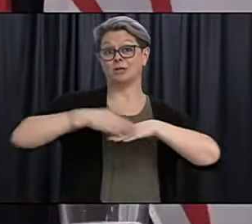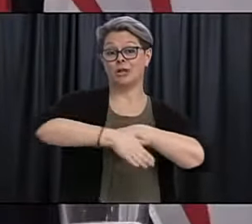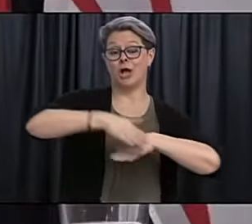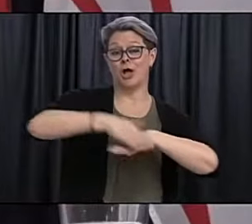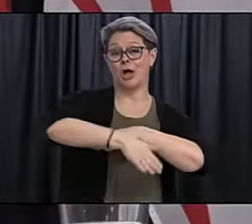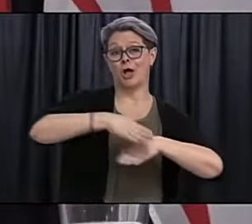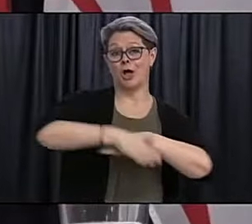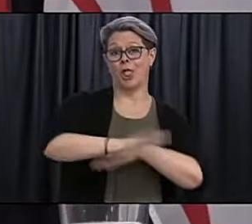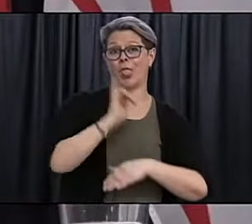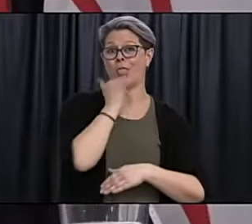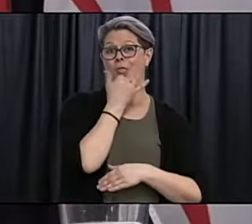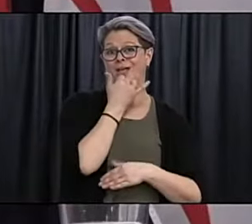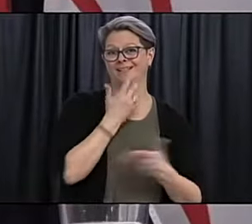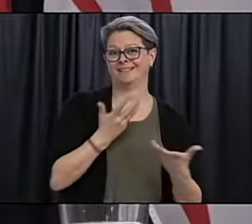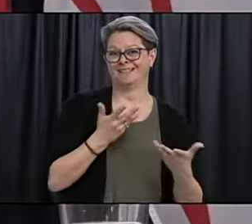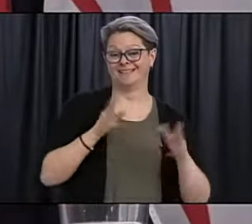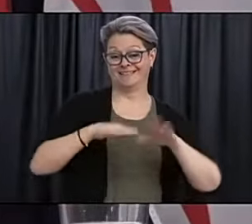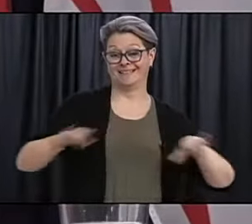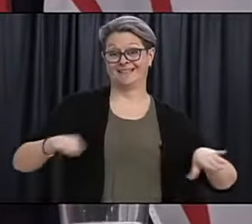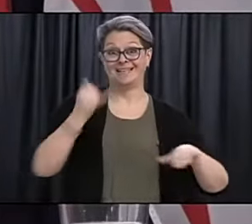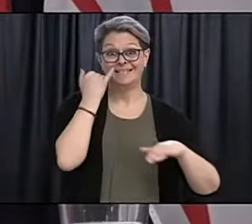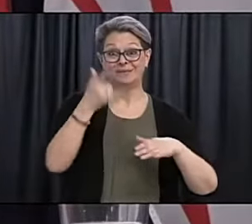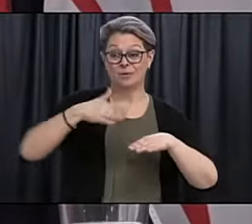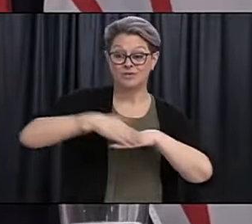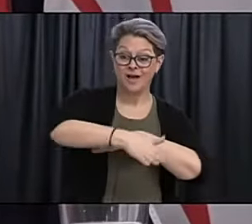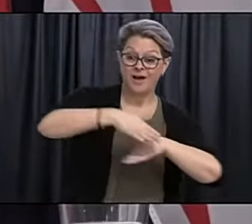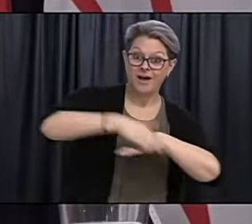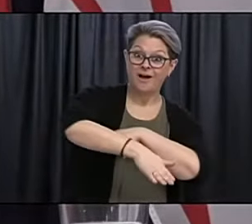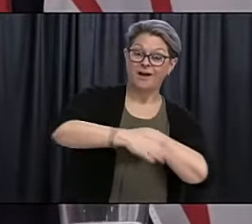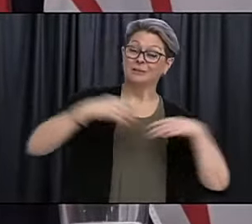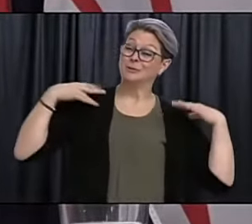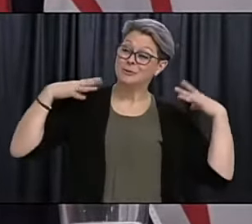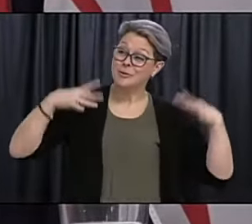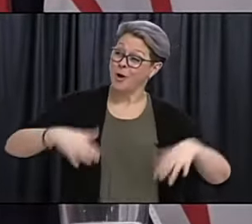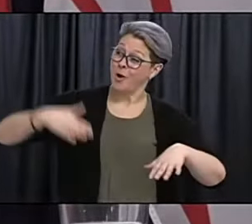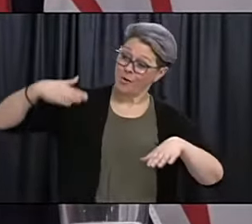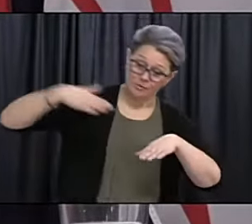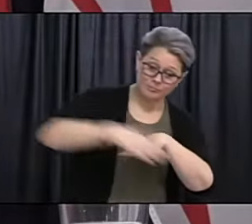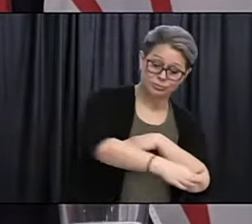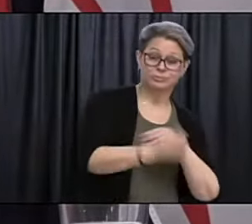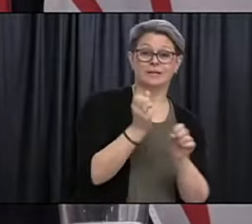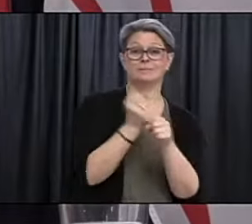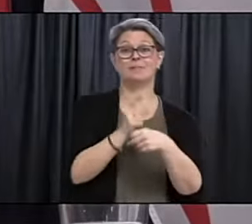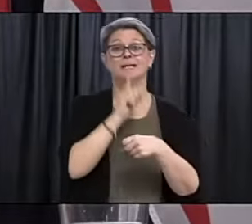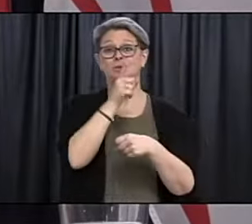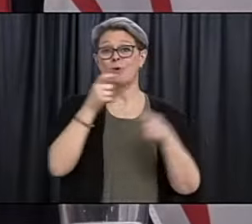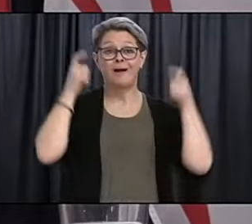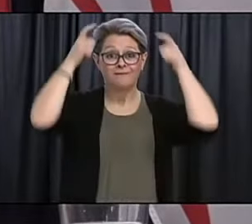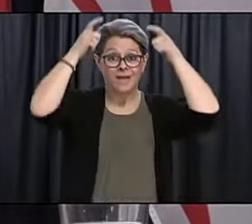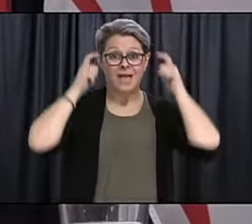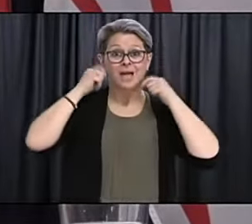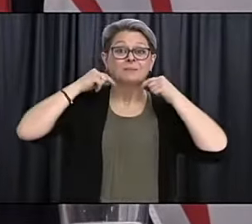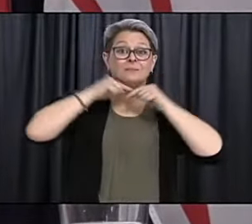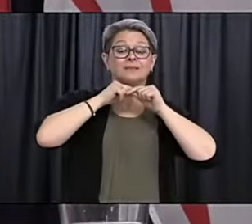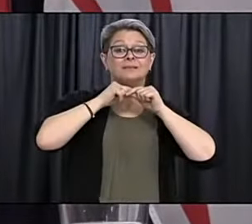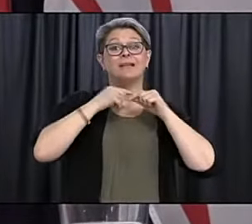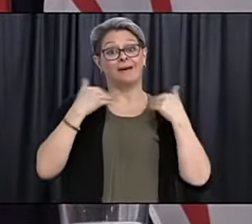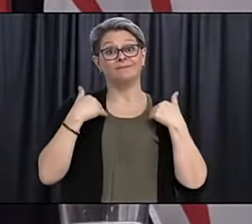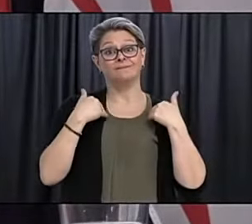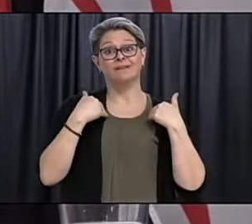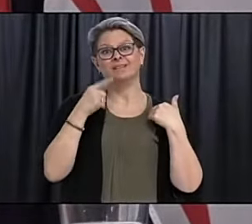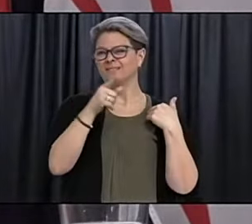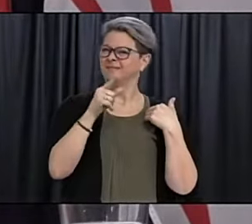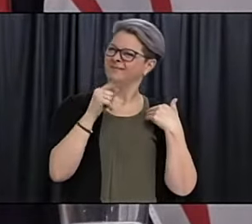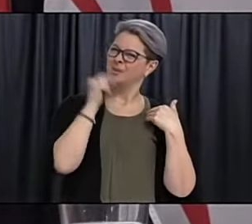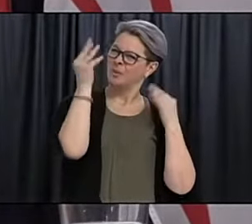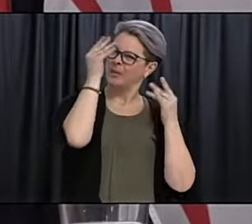And so if your children are out there sliding, please ensure that they have, uh, safety equipment with them, including helmets. know that people don't always think of helmets